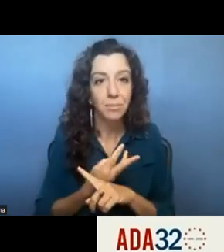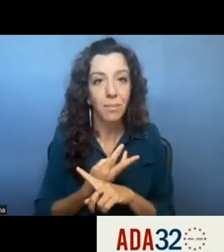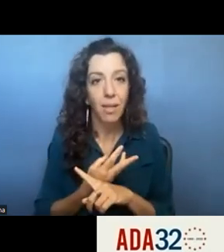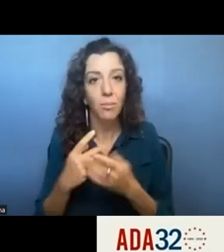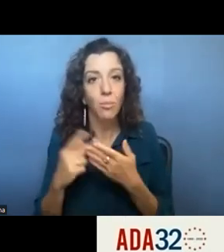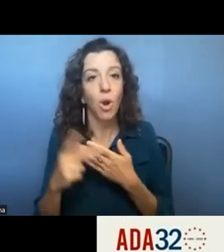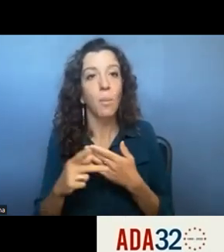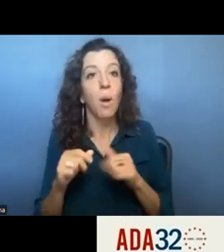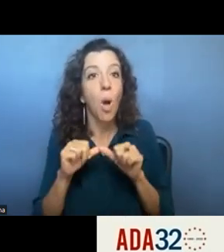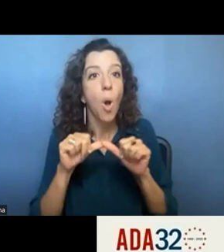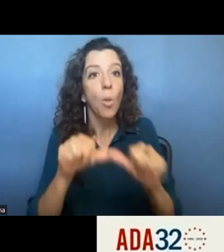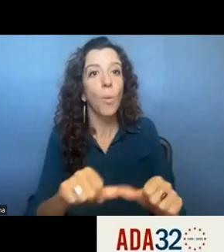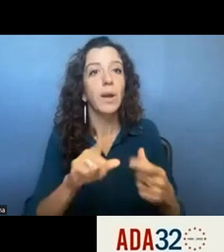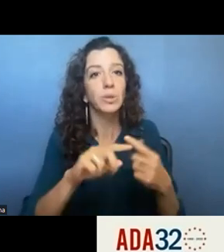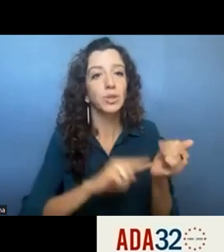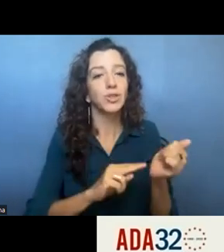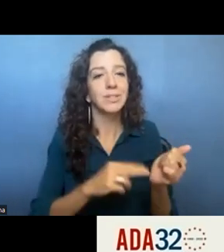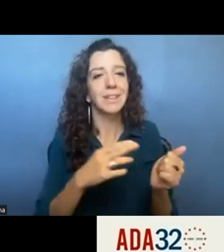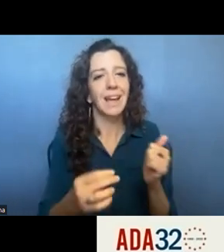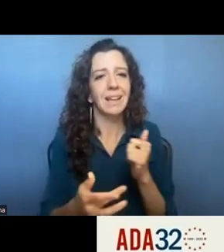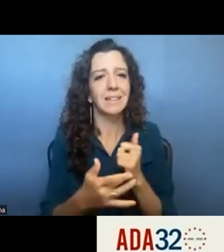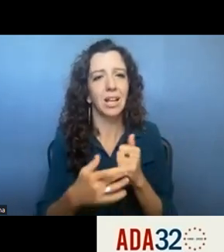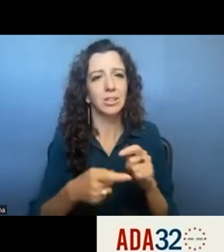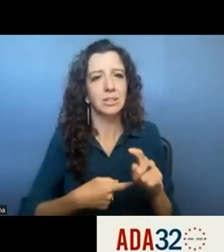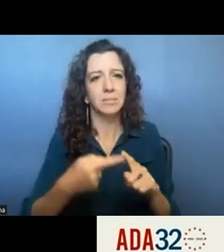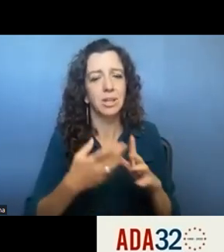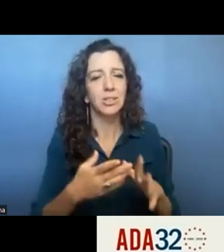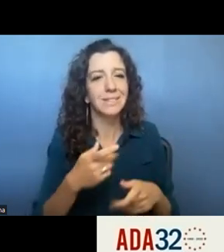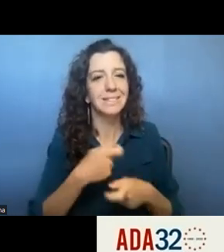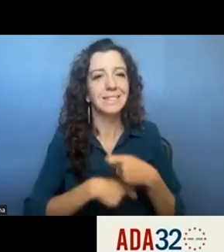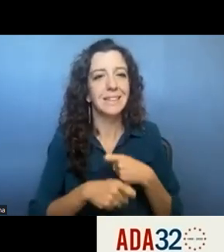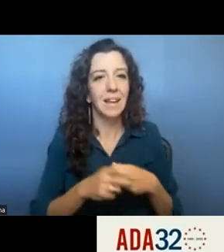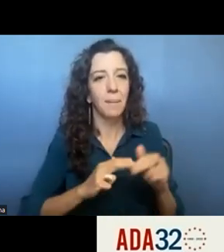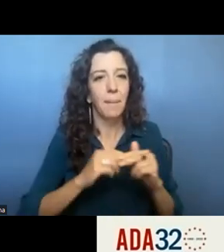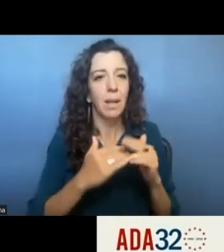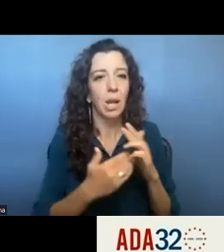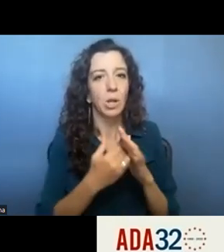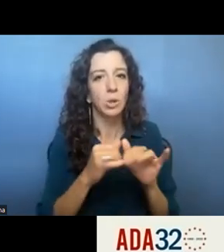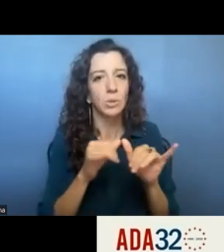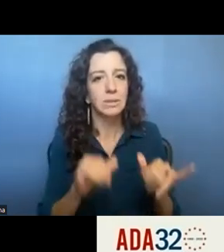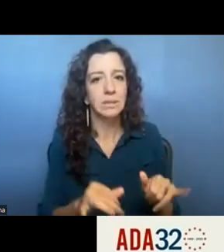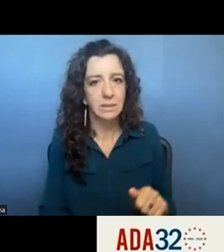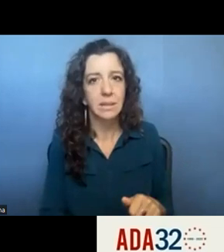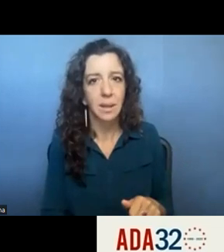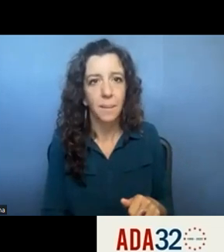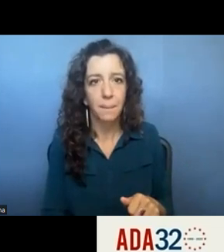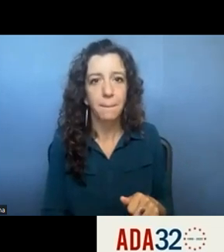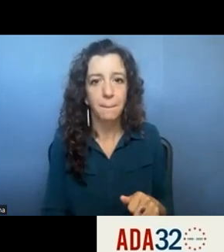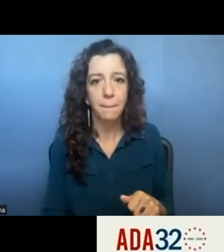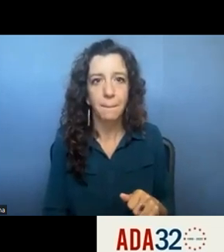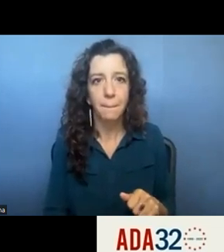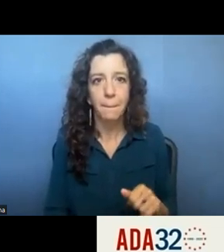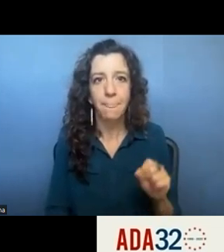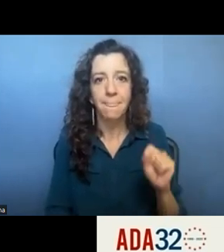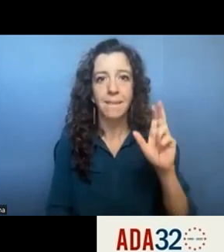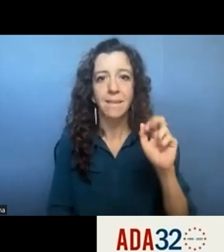technological specialists instead of building a new system um thank you leslie for that